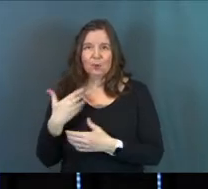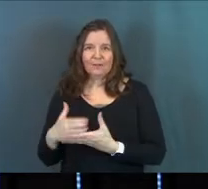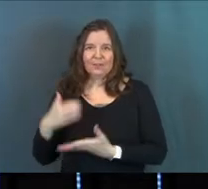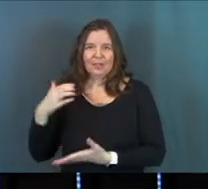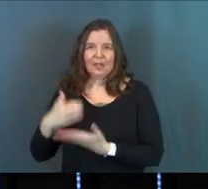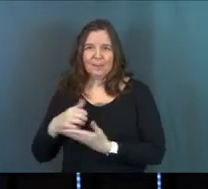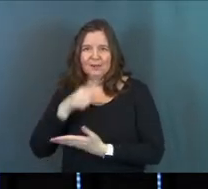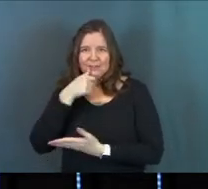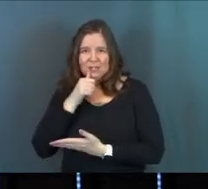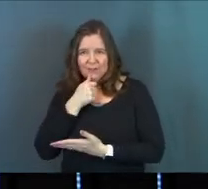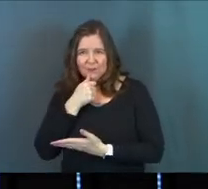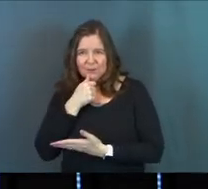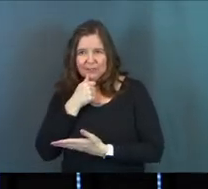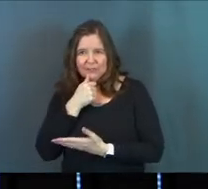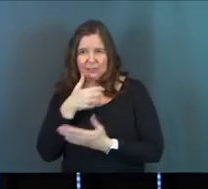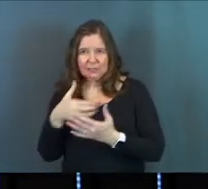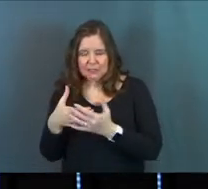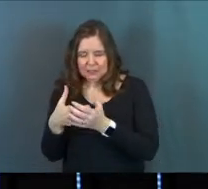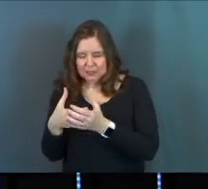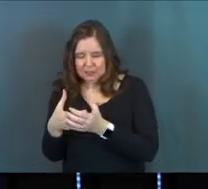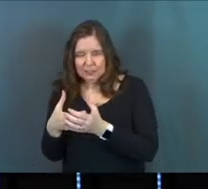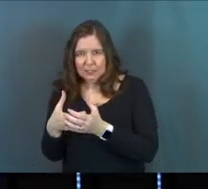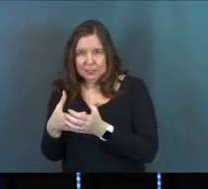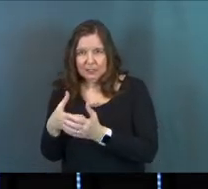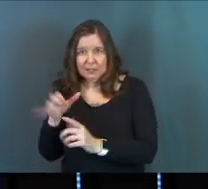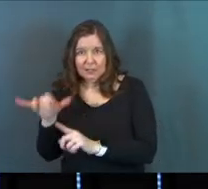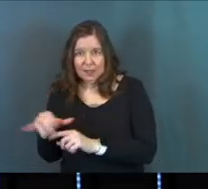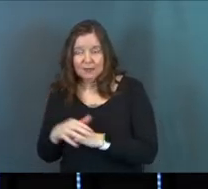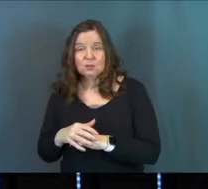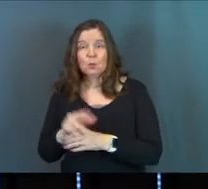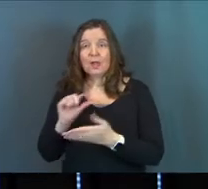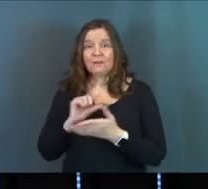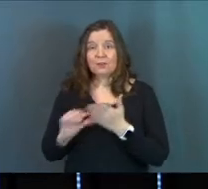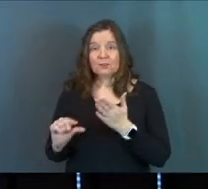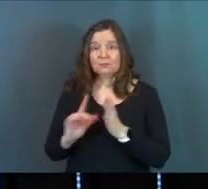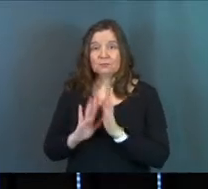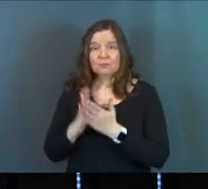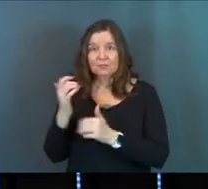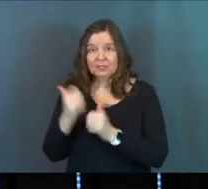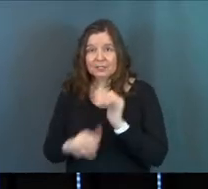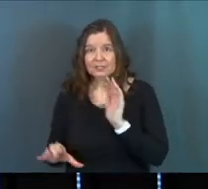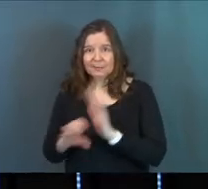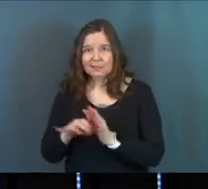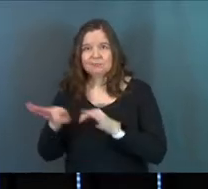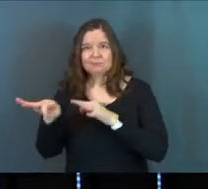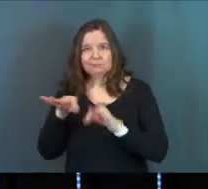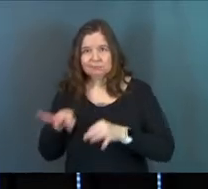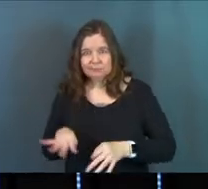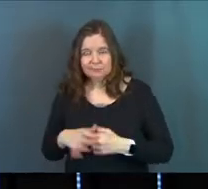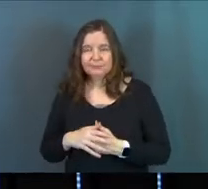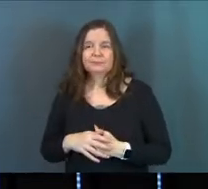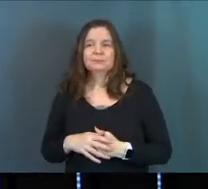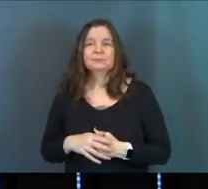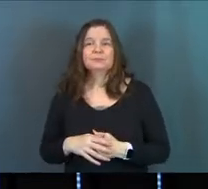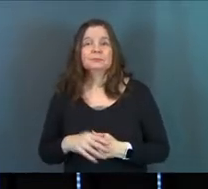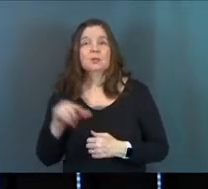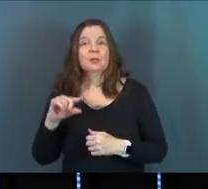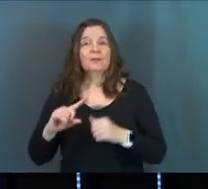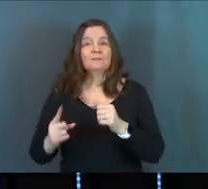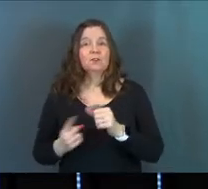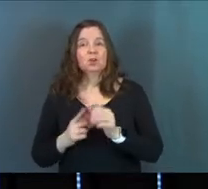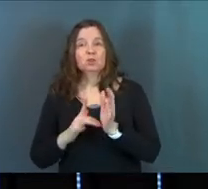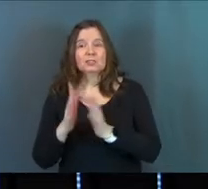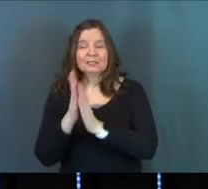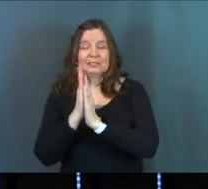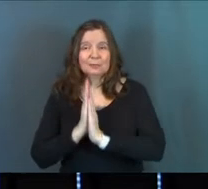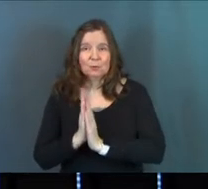the cup of suffering that we'll talk about here in a second and his hands around it. So we've got a verse, some scripture for each picture that we're going to go through, each scene that we're going to go through. So this first